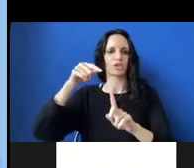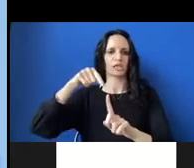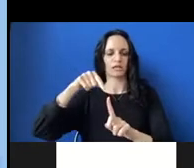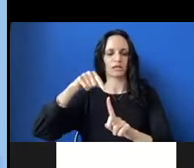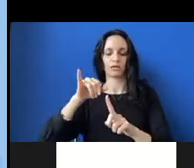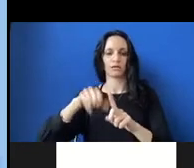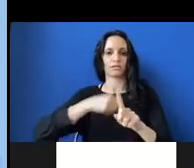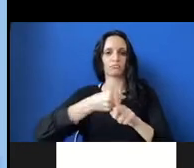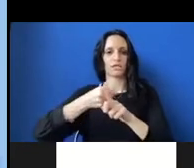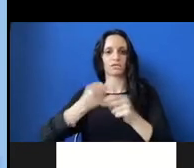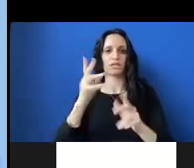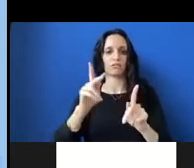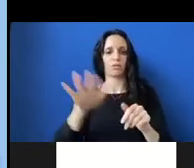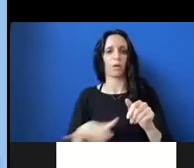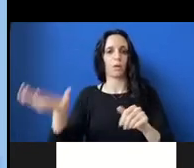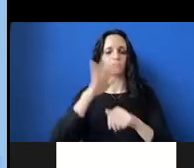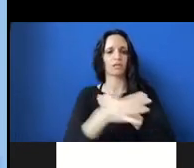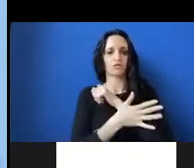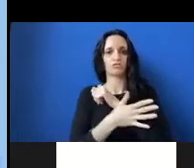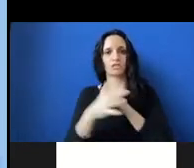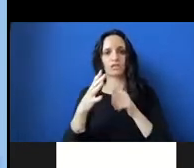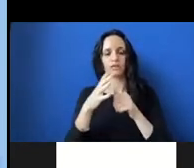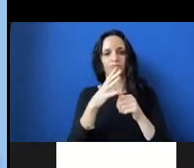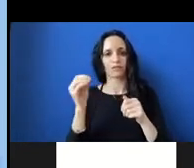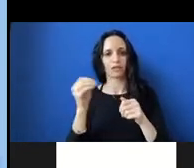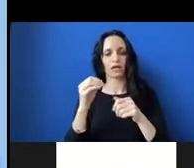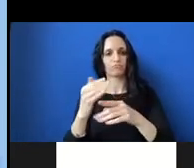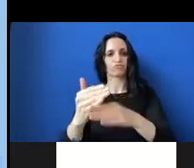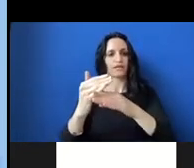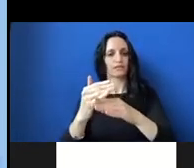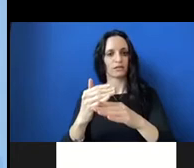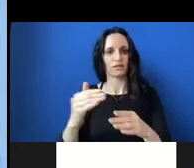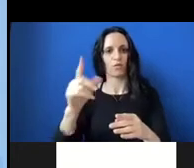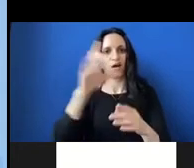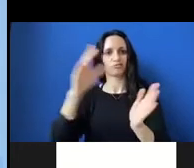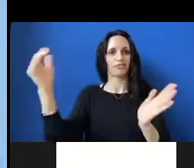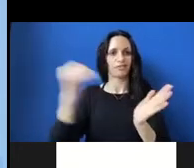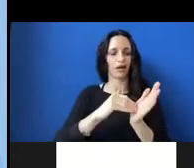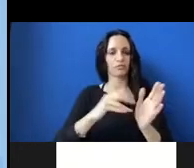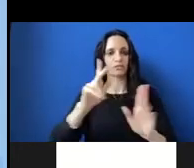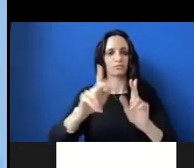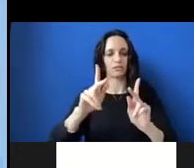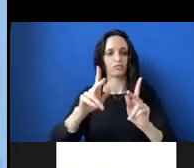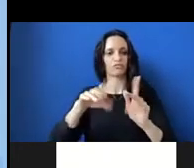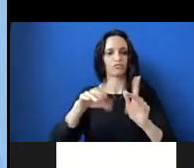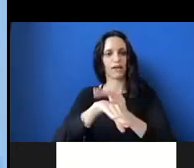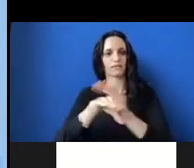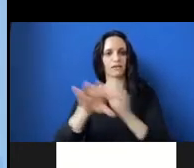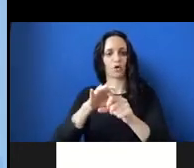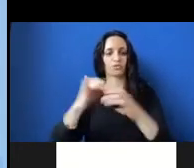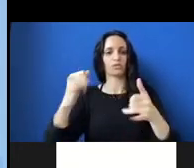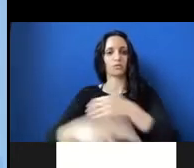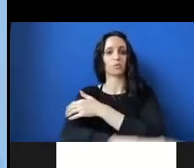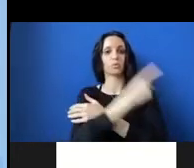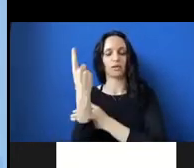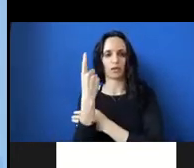across the country and prevented hundreds of thousands of people from accessing the vote, even in modern day, the way that they